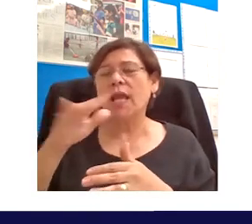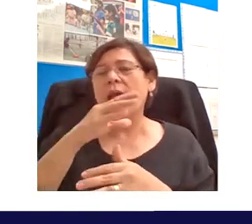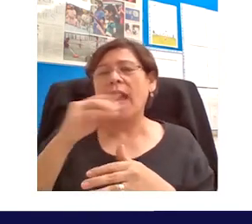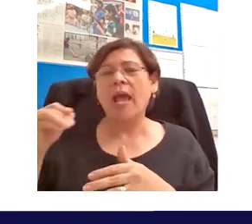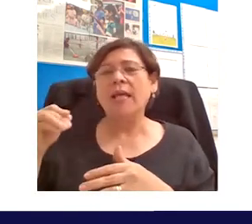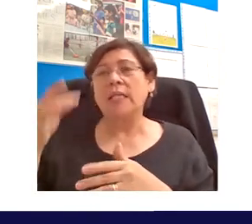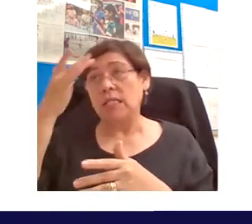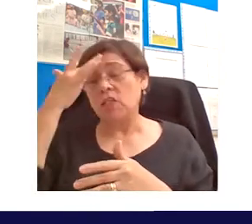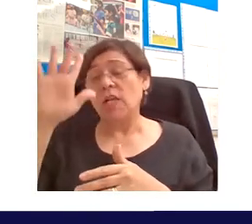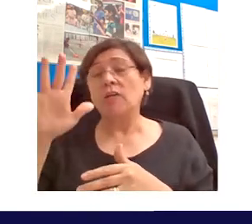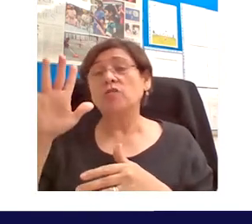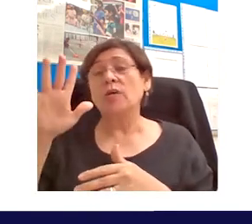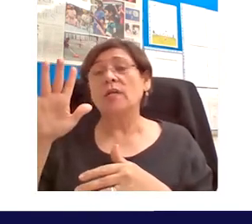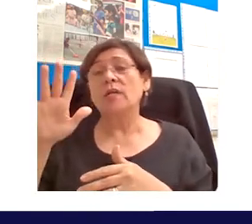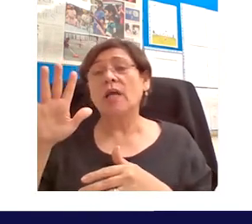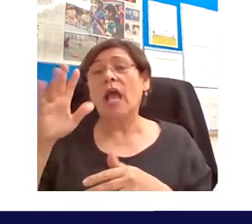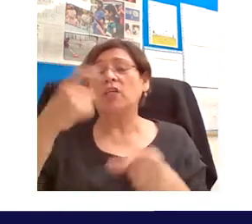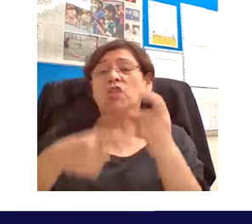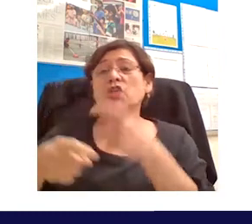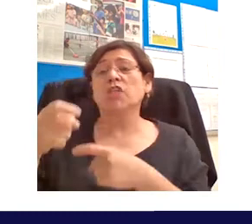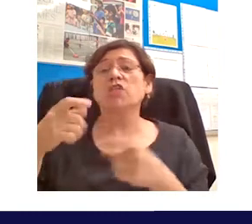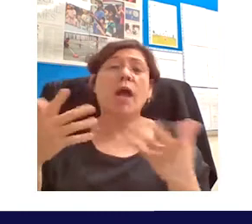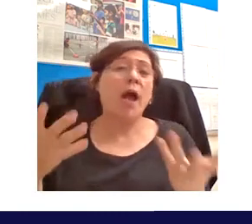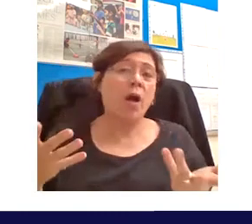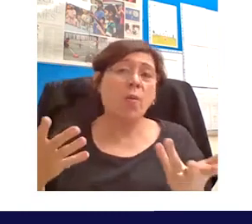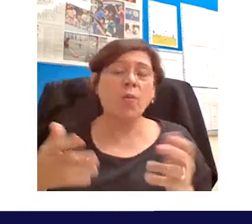That's a very interesting question. Um